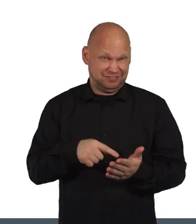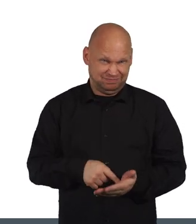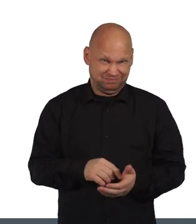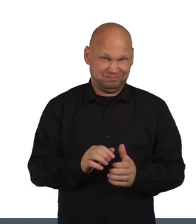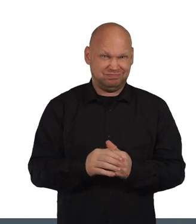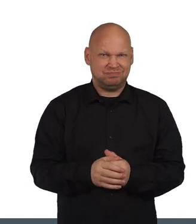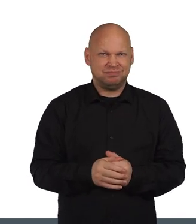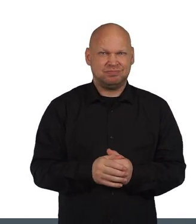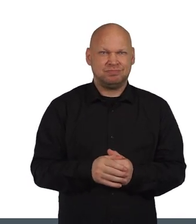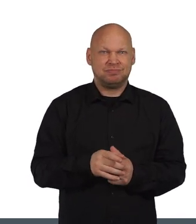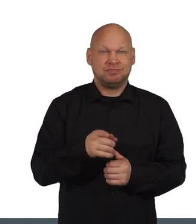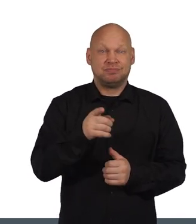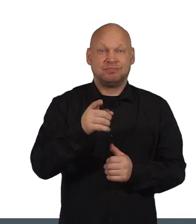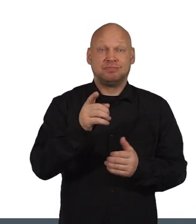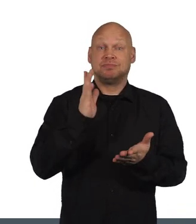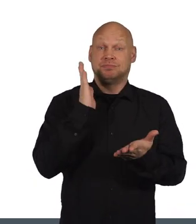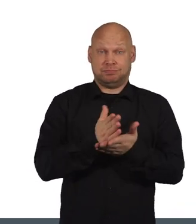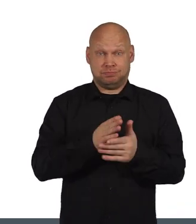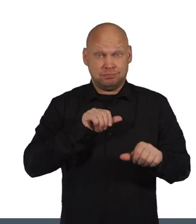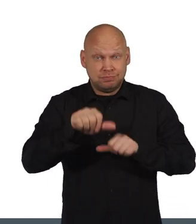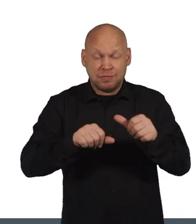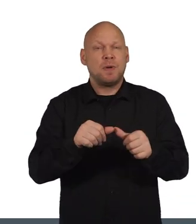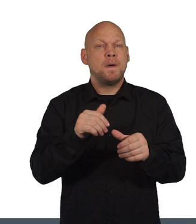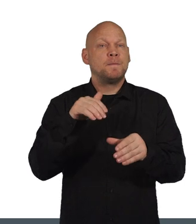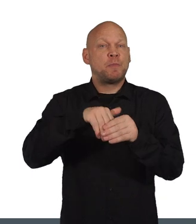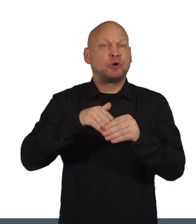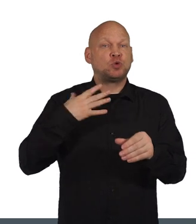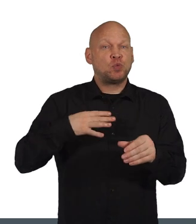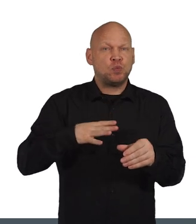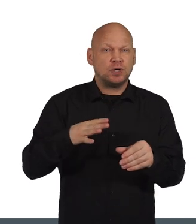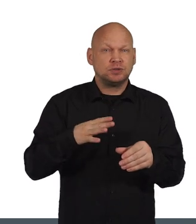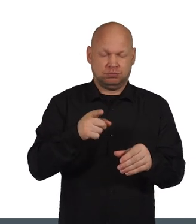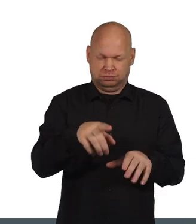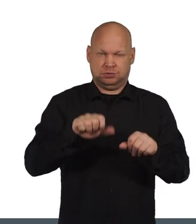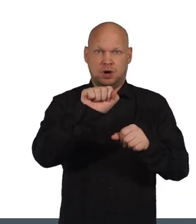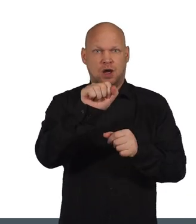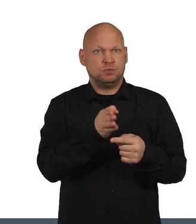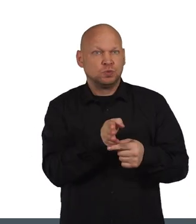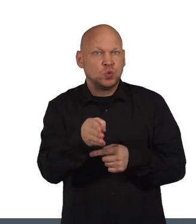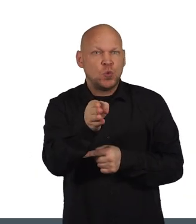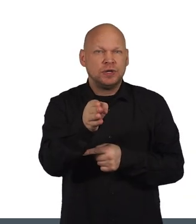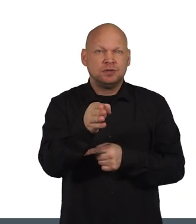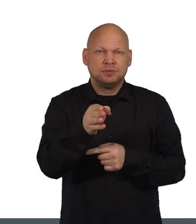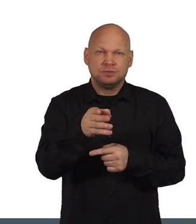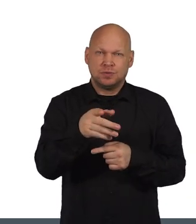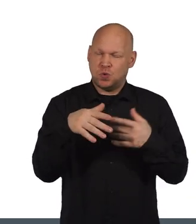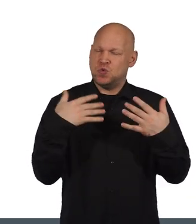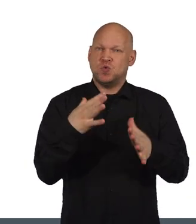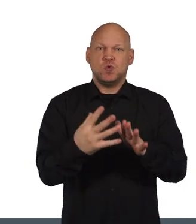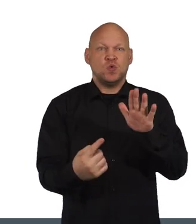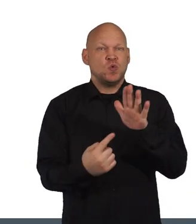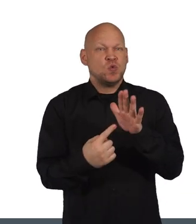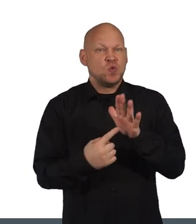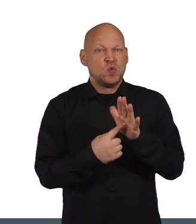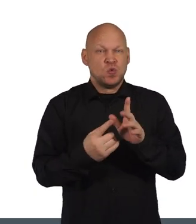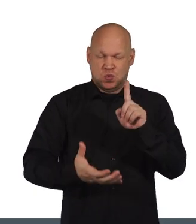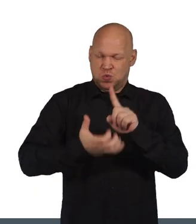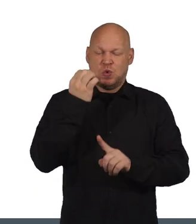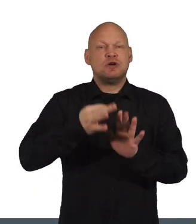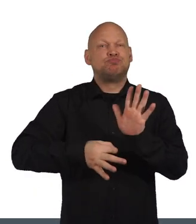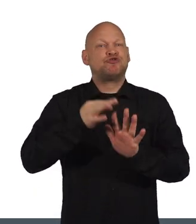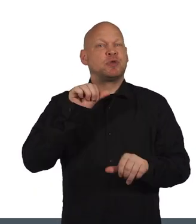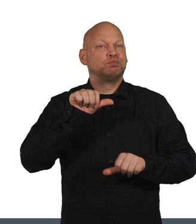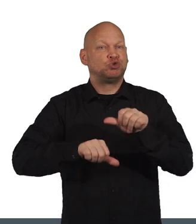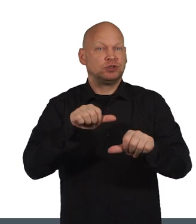If you do make a real participation request, it's just the start of the journey, with the most important bit, the